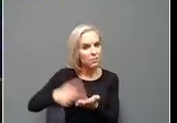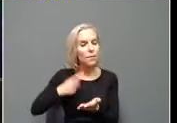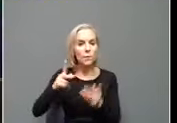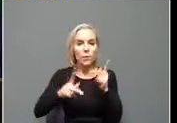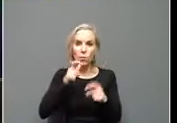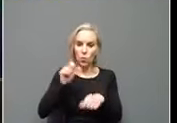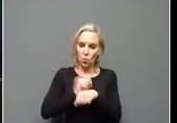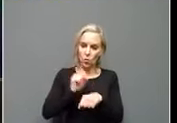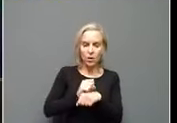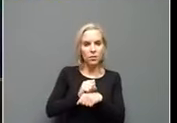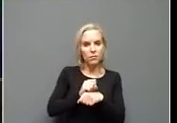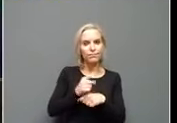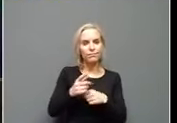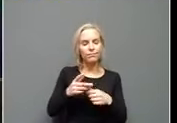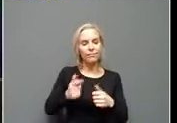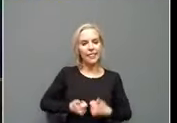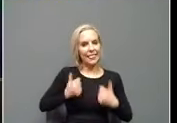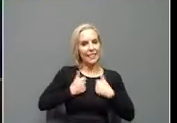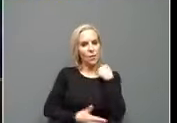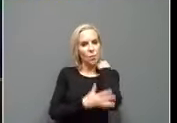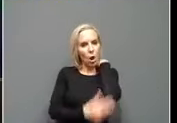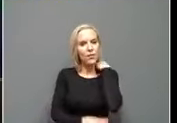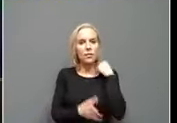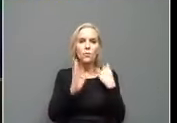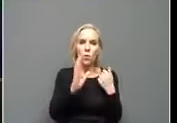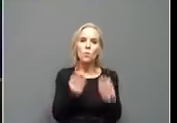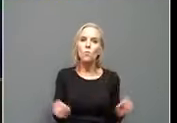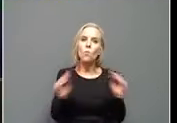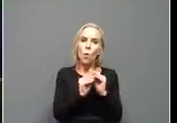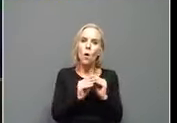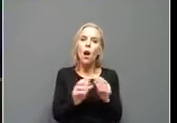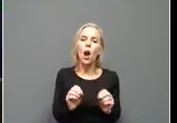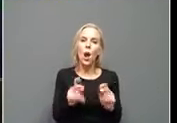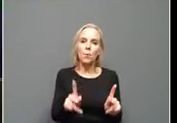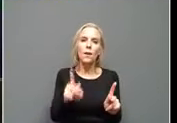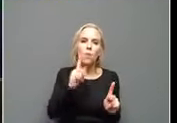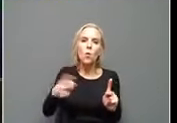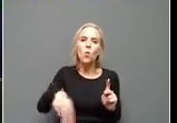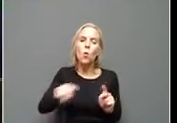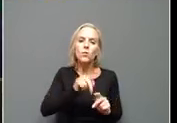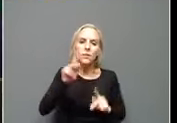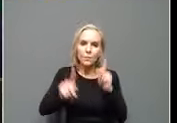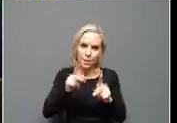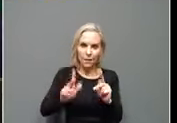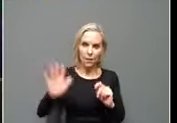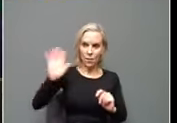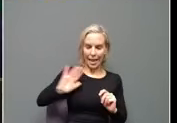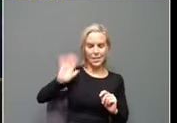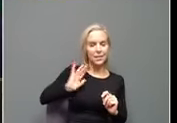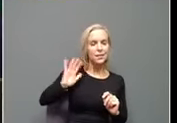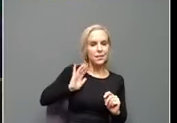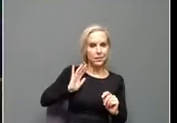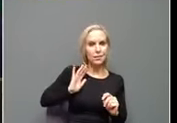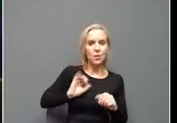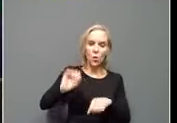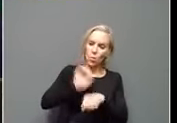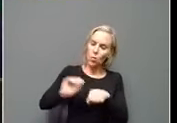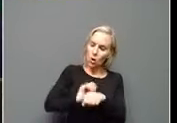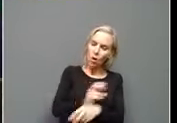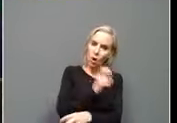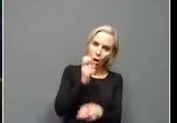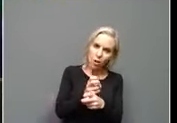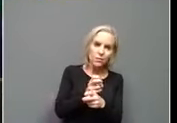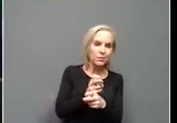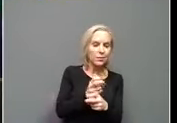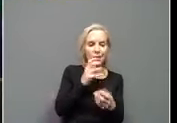in them live in poverty and there's going to be more opportunity for those individuals that in the past have worked really hard, but haven't made